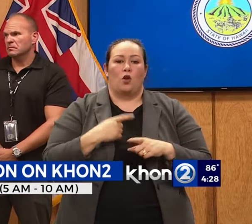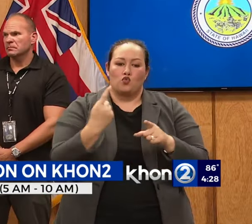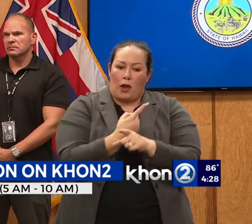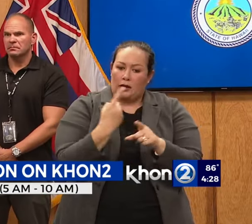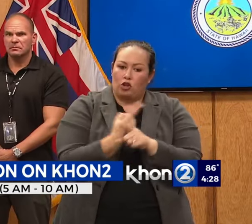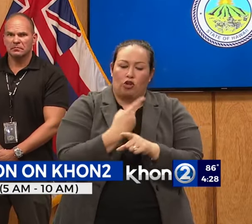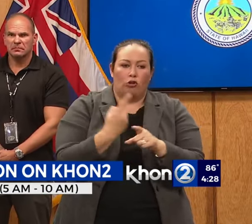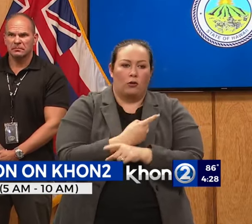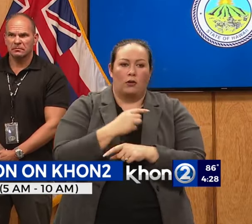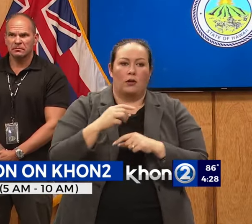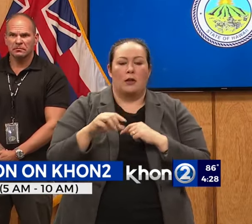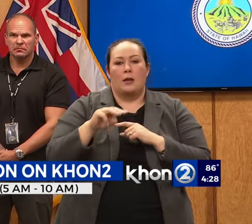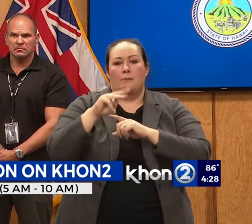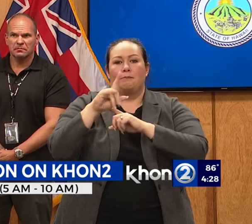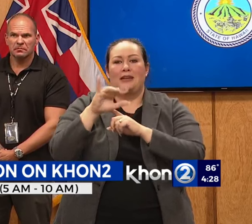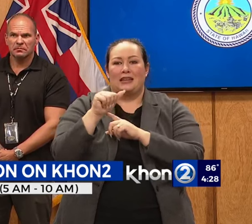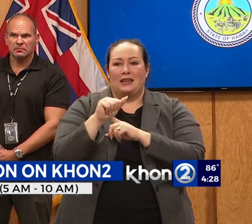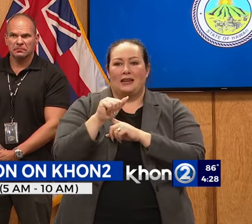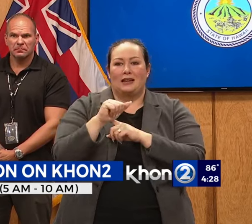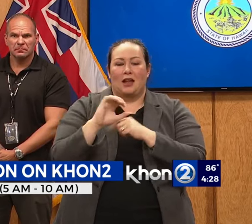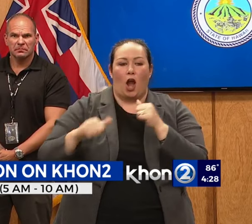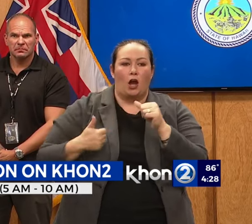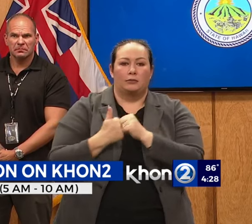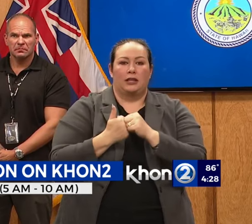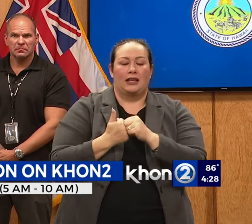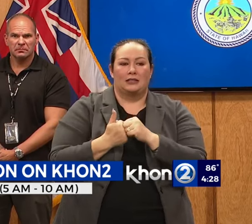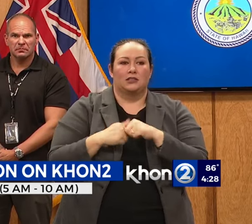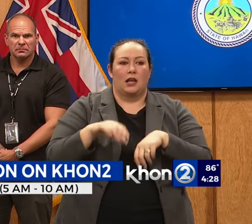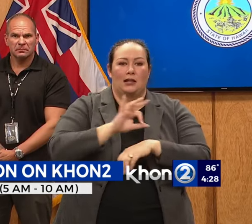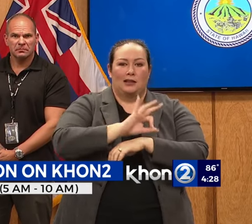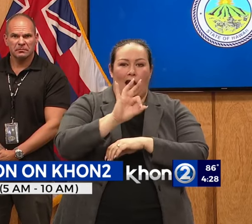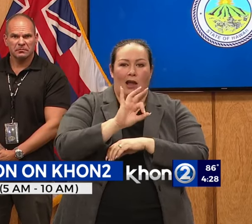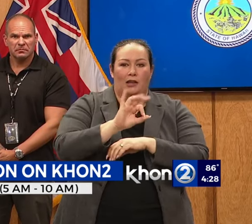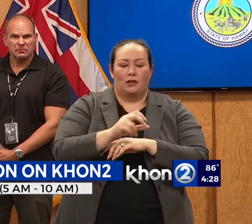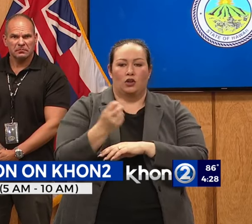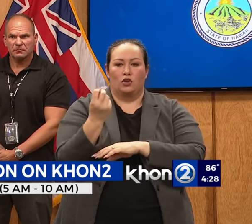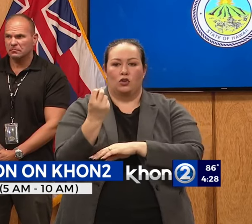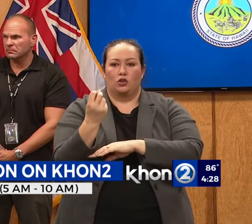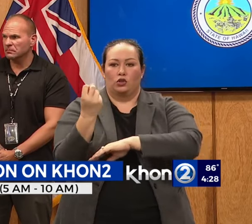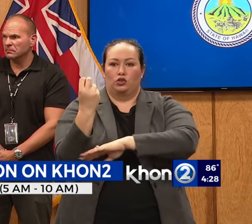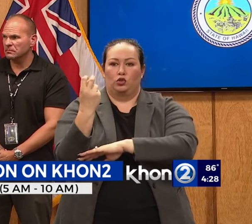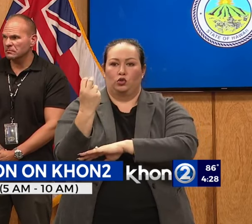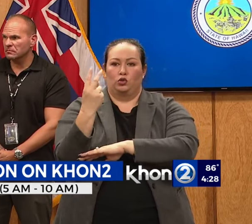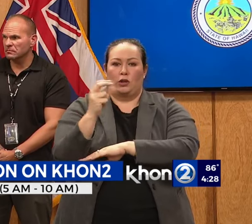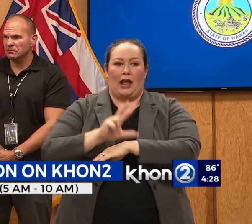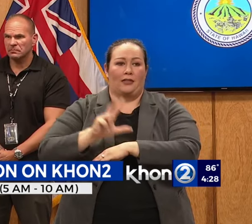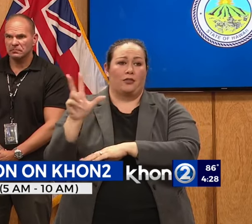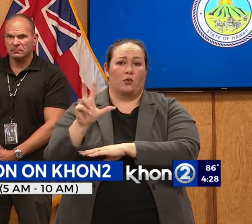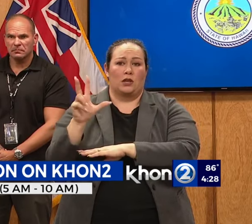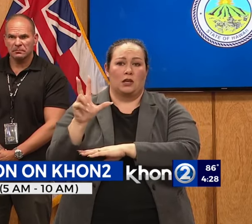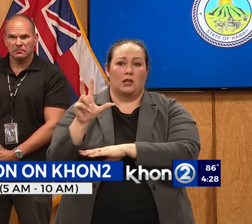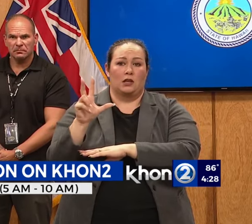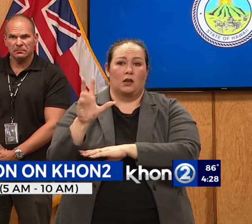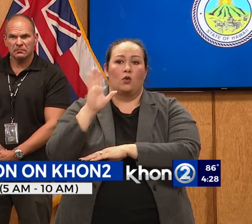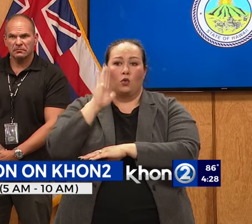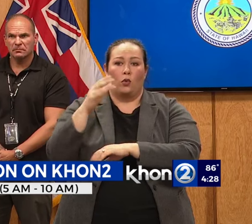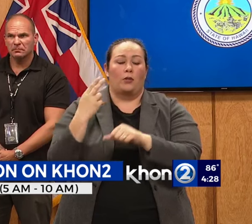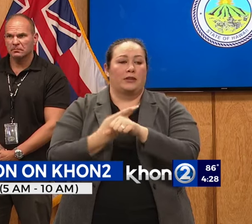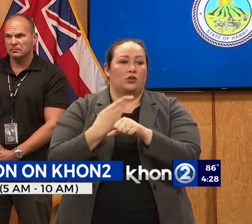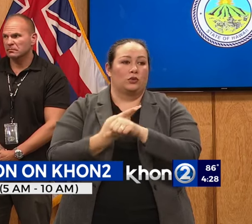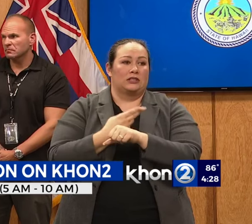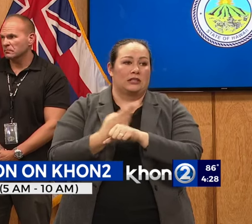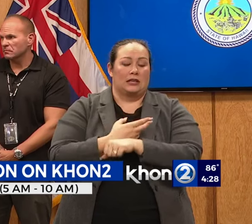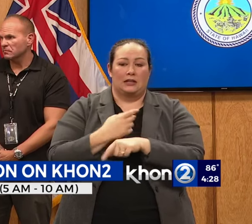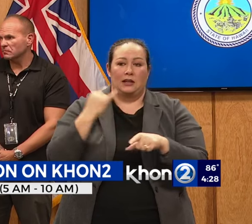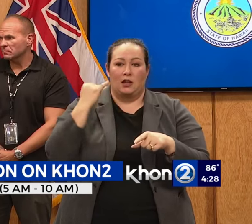every day at 9 a.m., at noon, and at 3 p.m. We're going to try to use this room unless it's unavailable, in